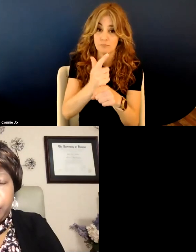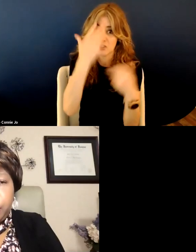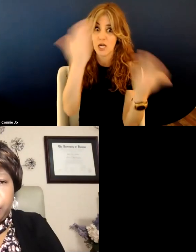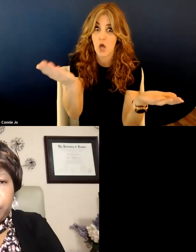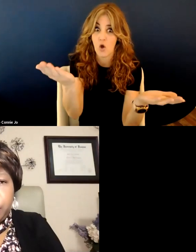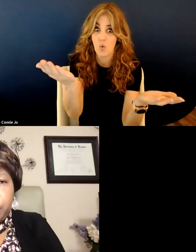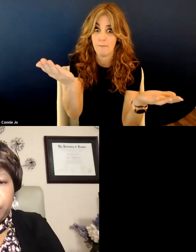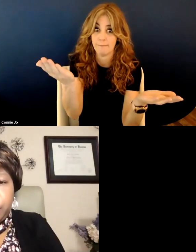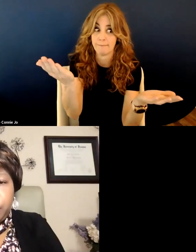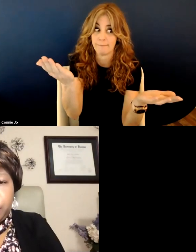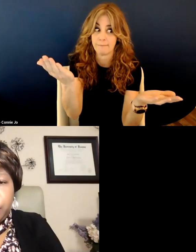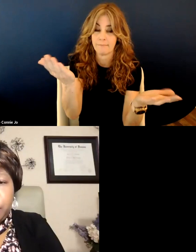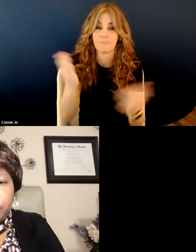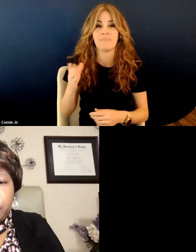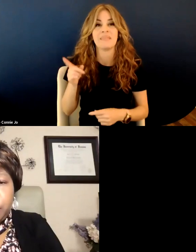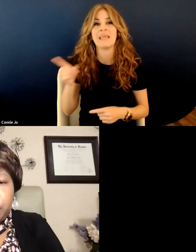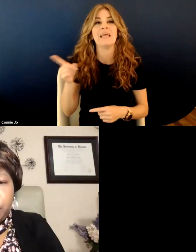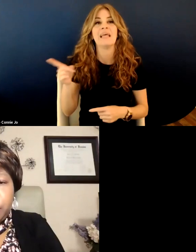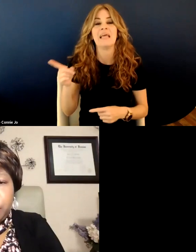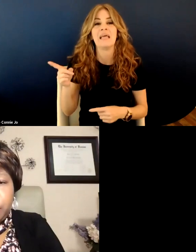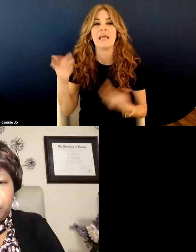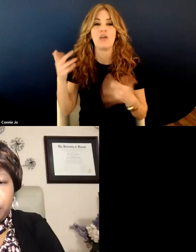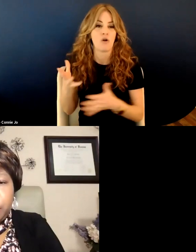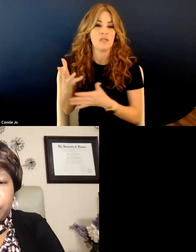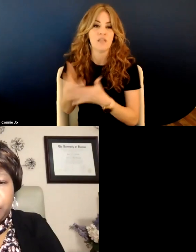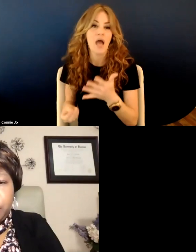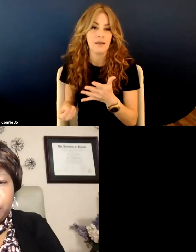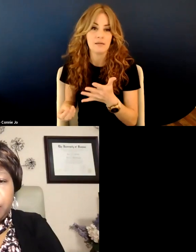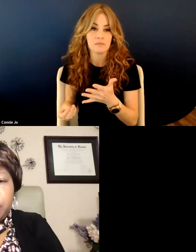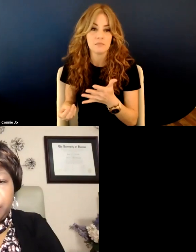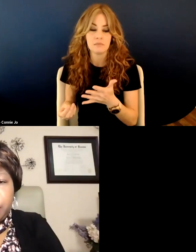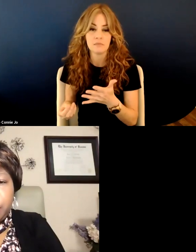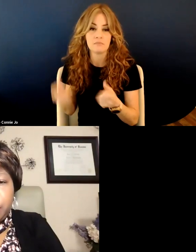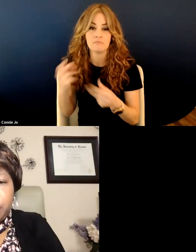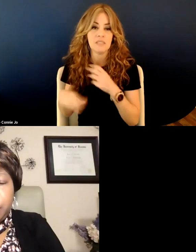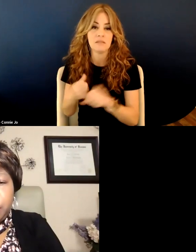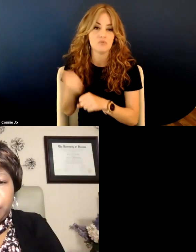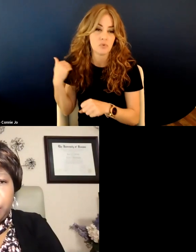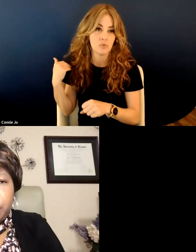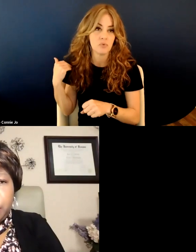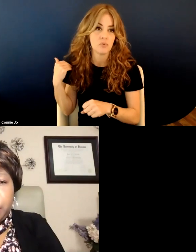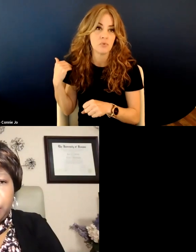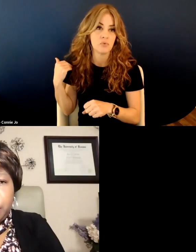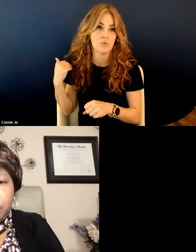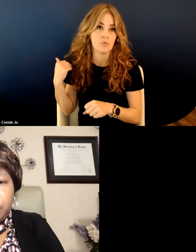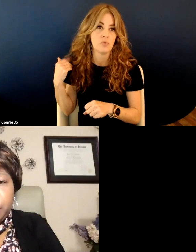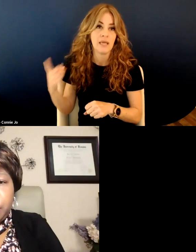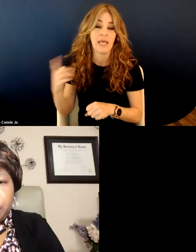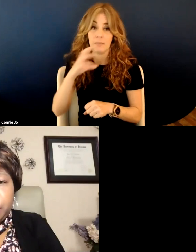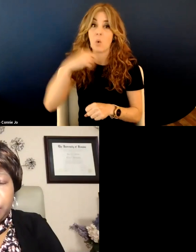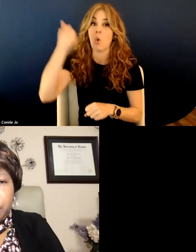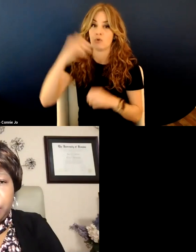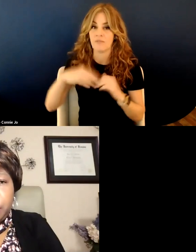Um, and he had already, he had already died, um, many years ago and he had been significantly older than